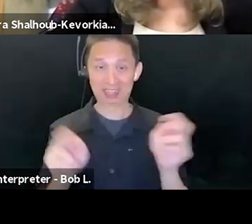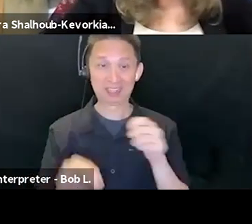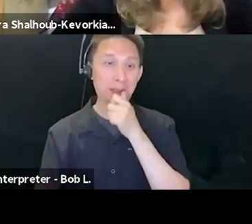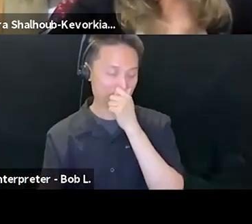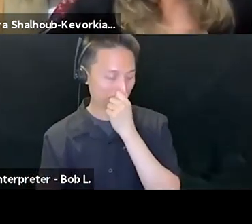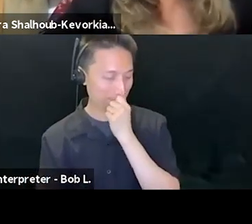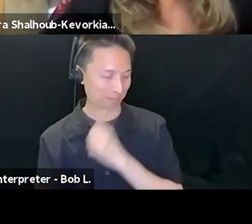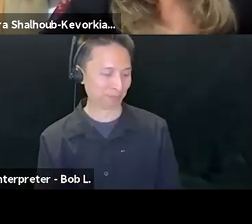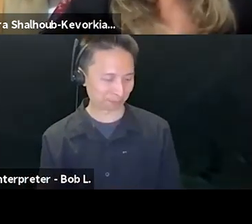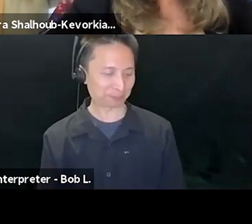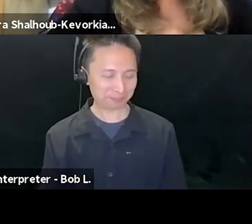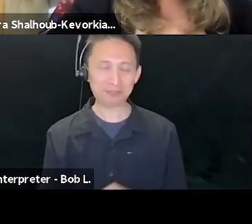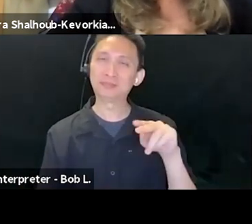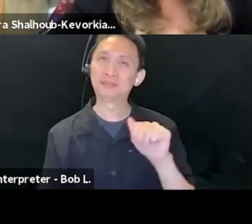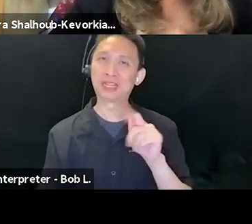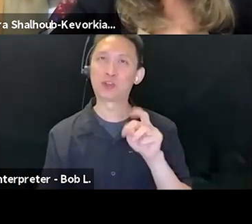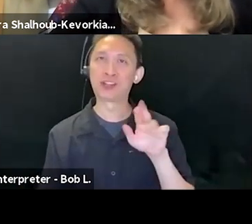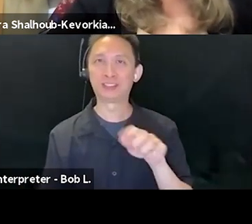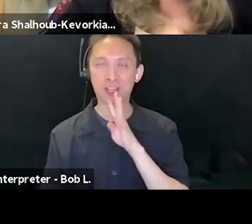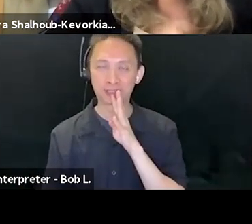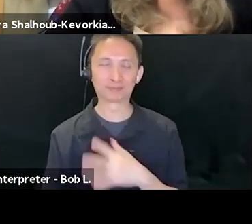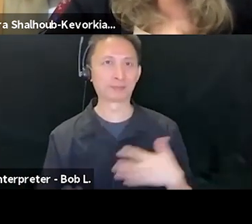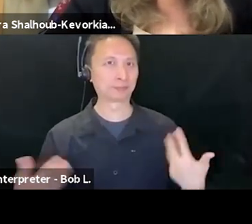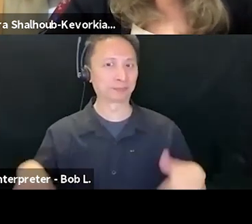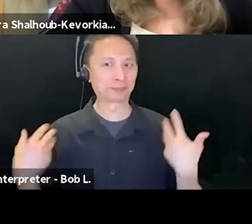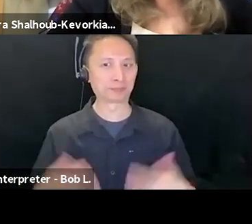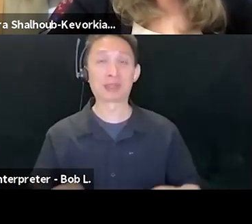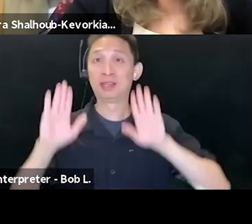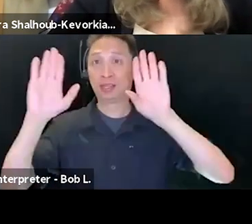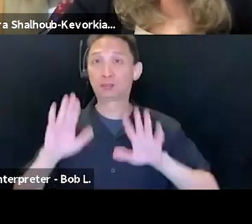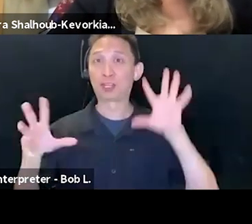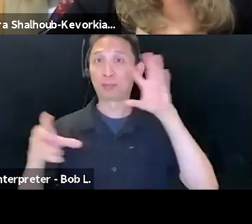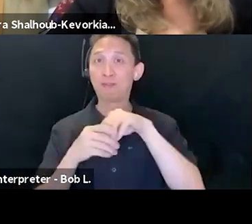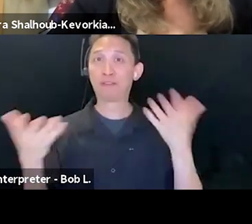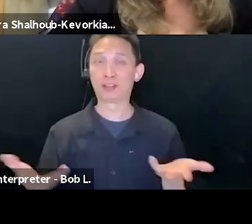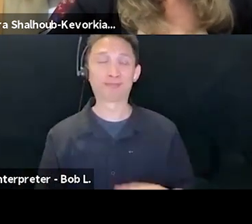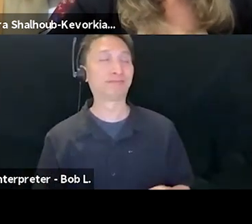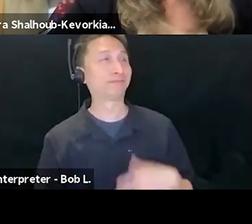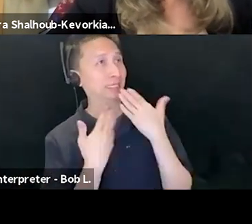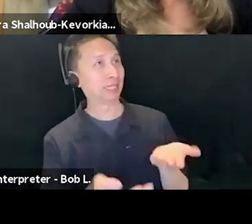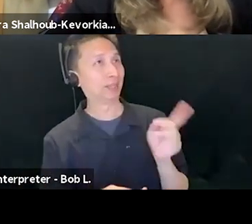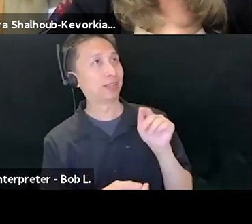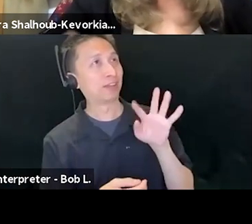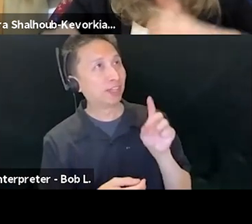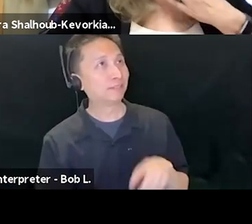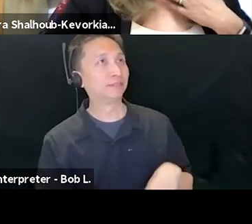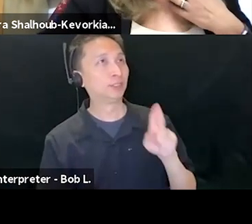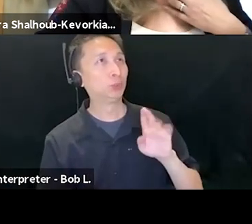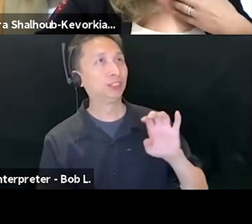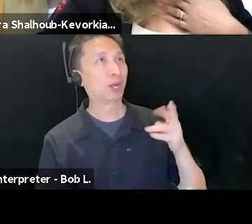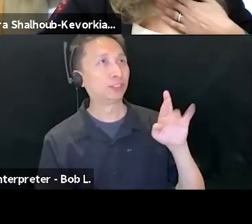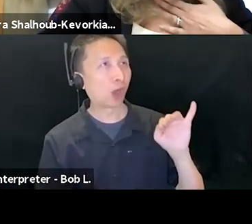Yes. Uh, yeah. It's really a great honor to be with you. And thank you, David. And thank you, Judith, for